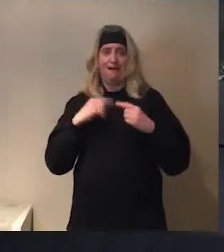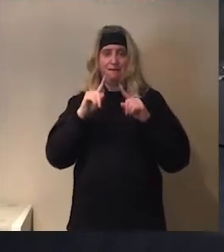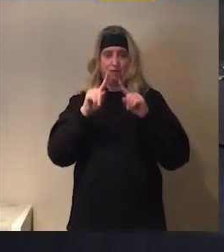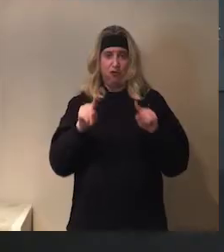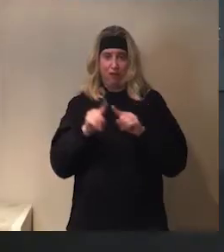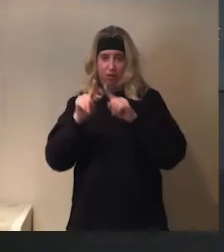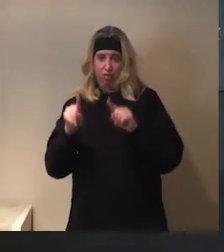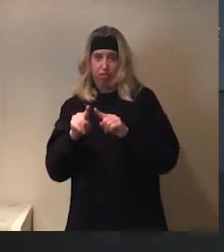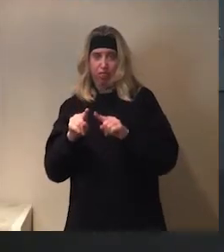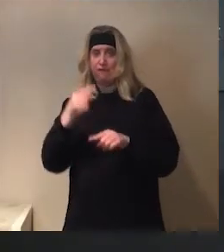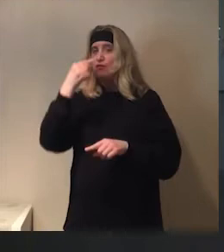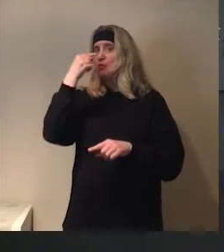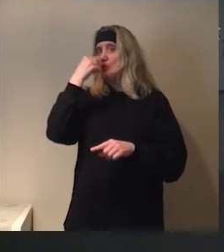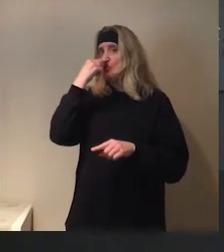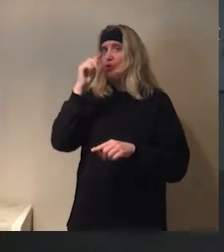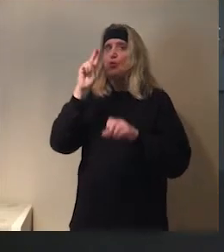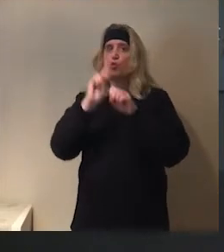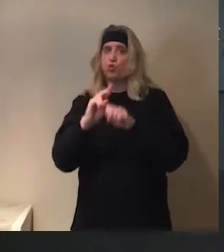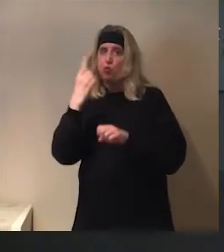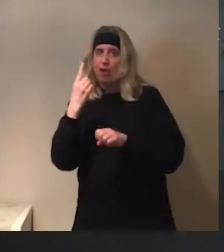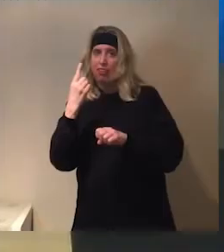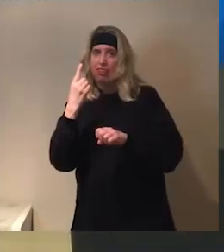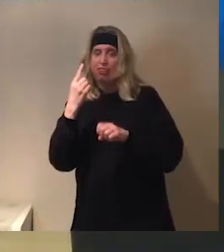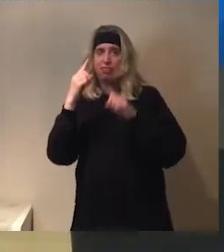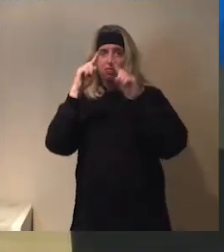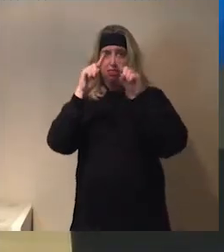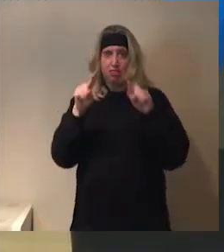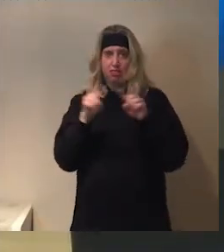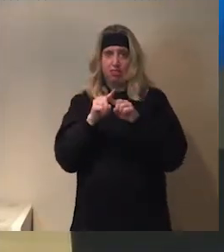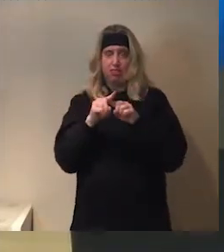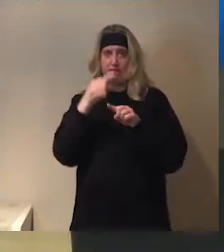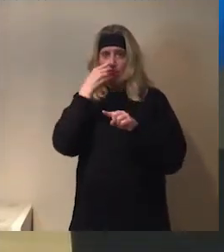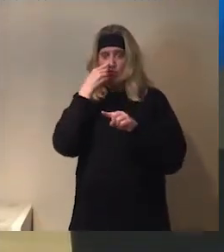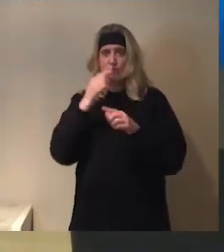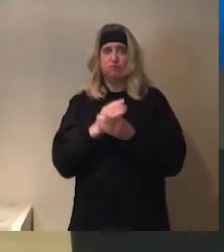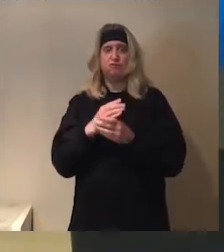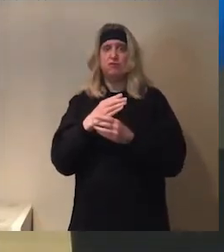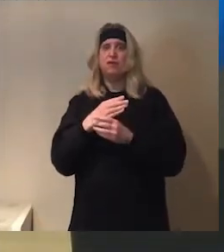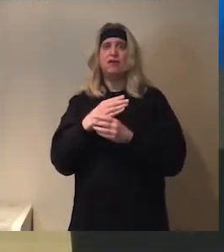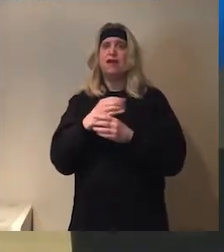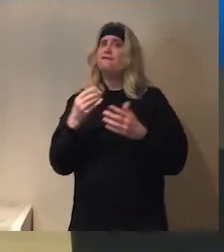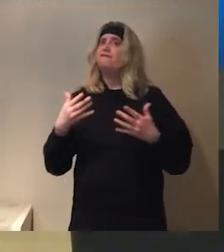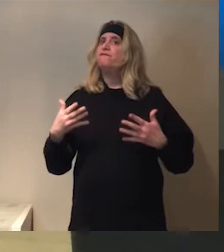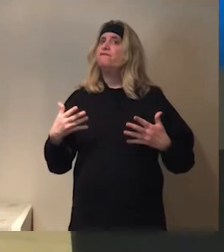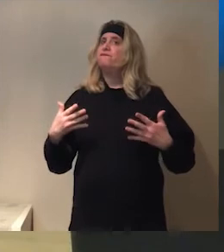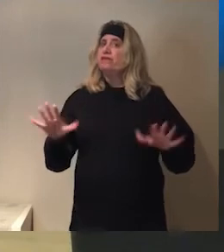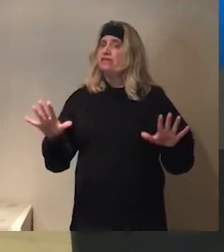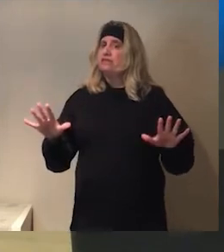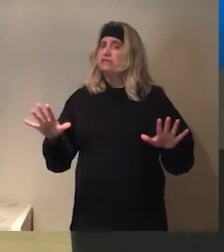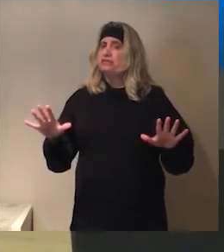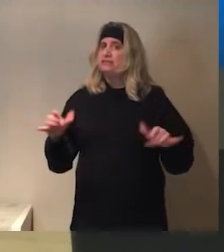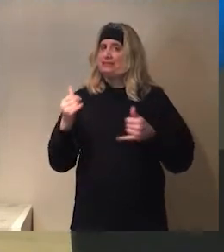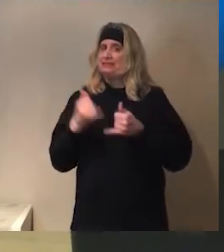and for the beak I will use a triangle here like that. And to finish up,